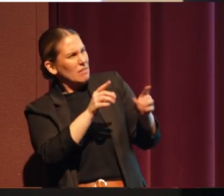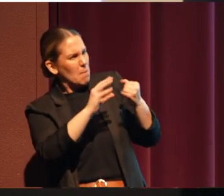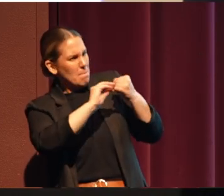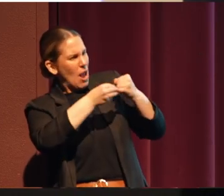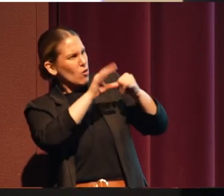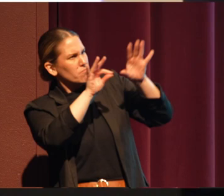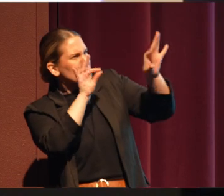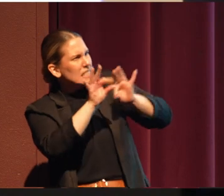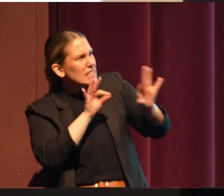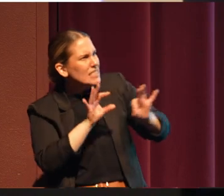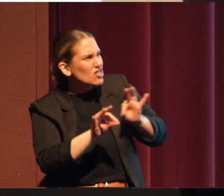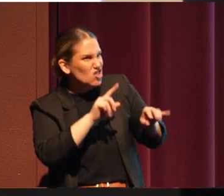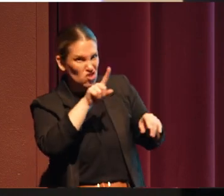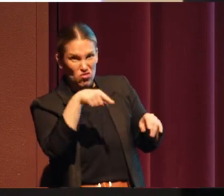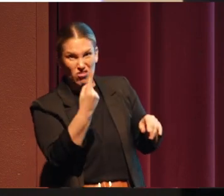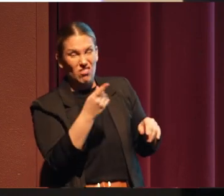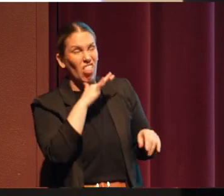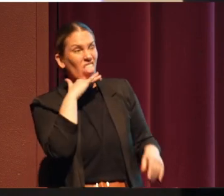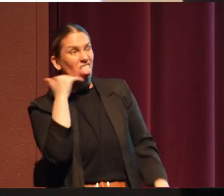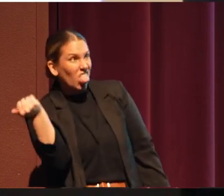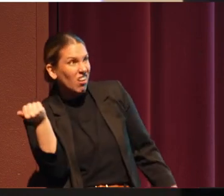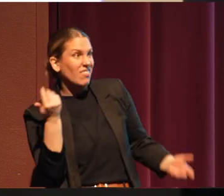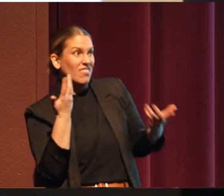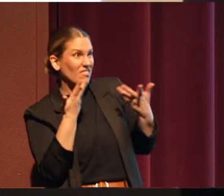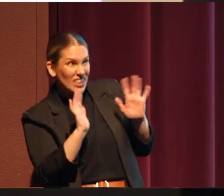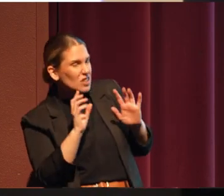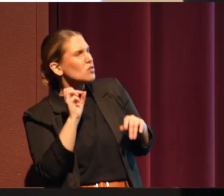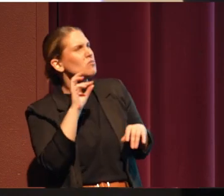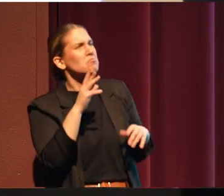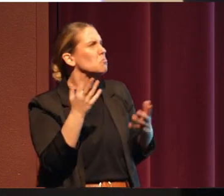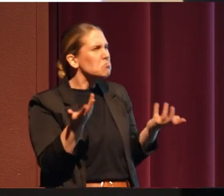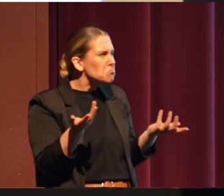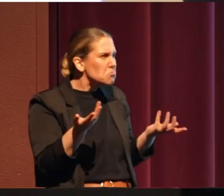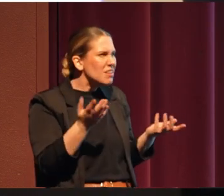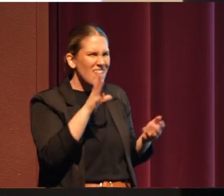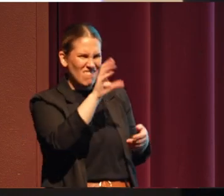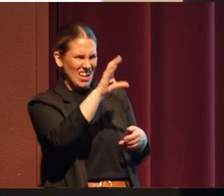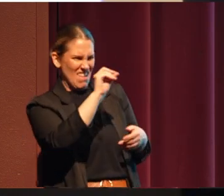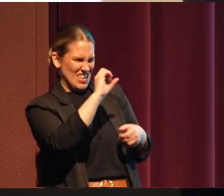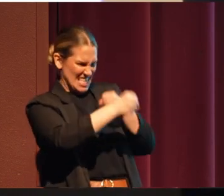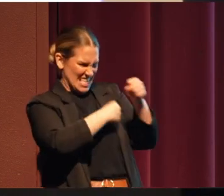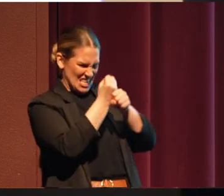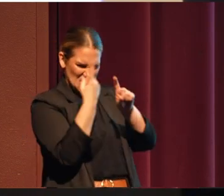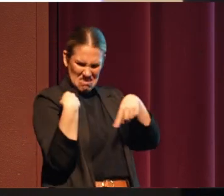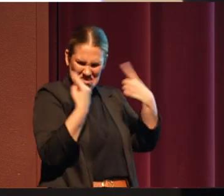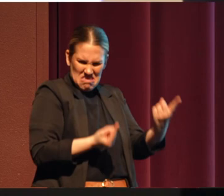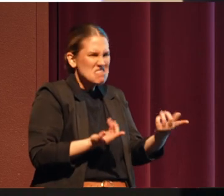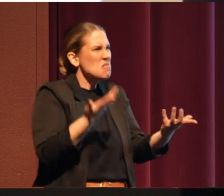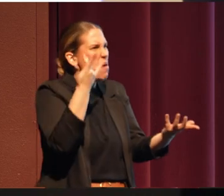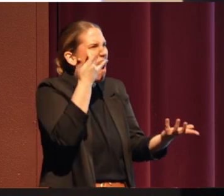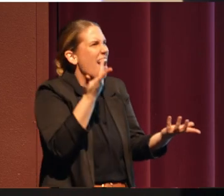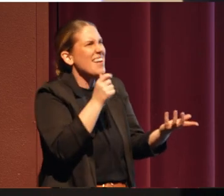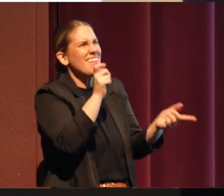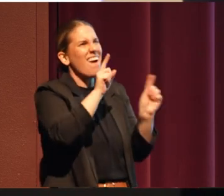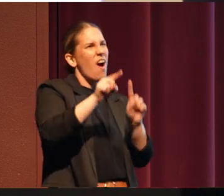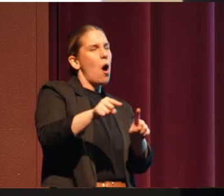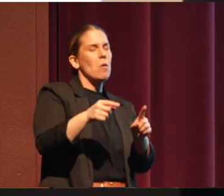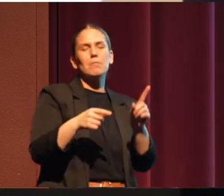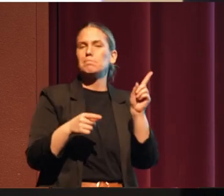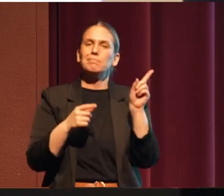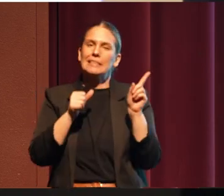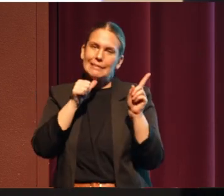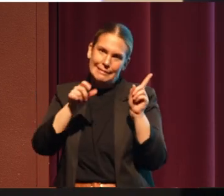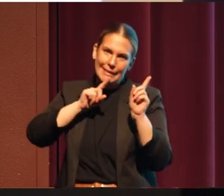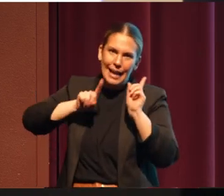guys just mutiny and it was over? Because none of them had been in, you know, at least 50 years. And, you know, he didn't really answer the